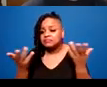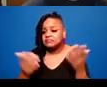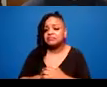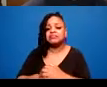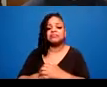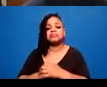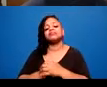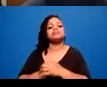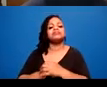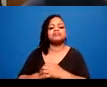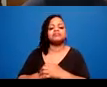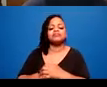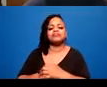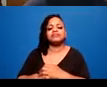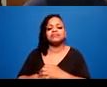Abolition.